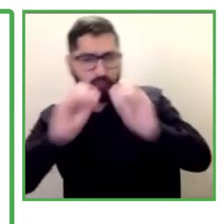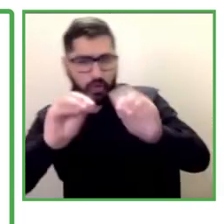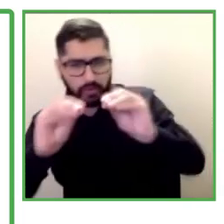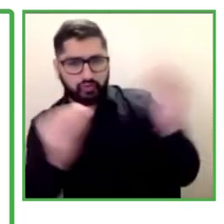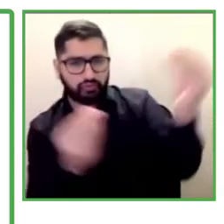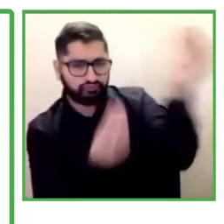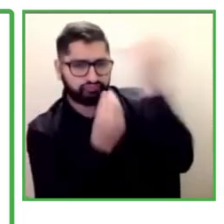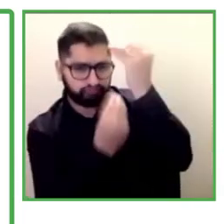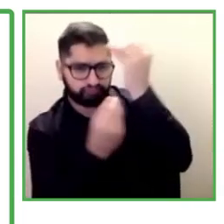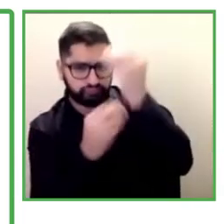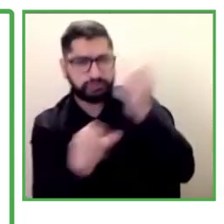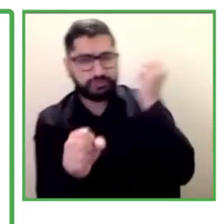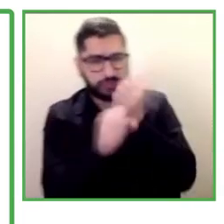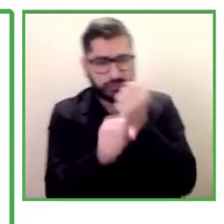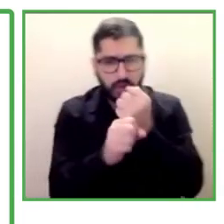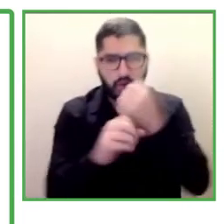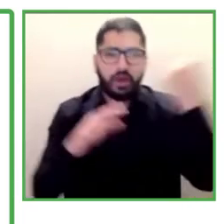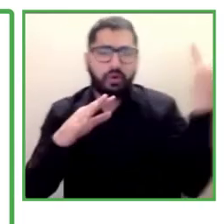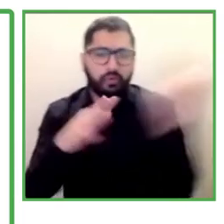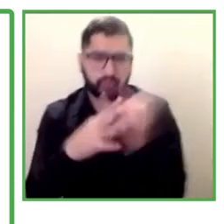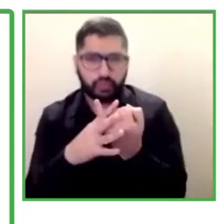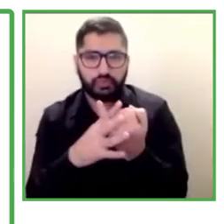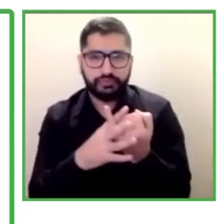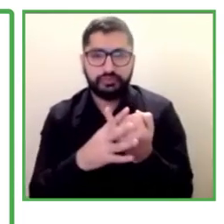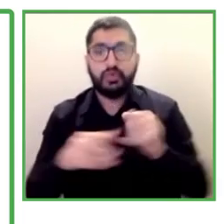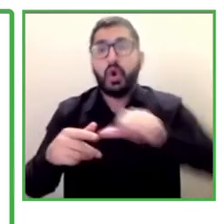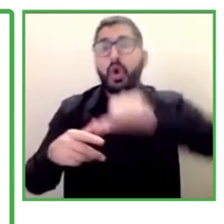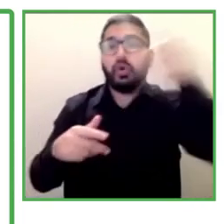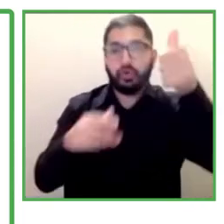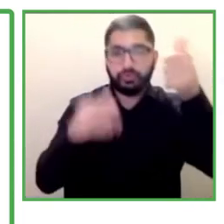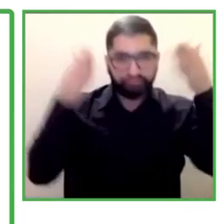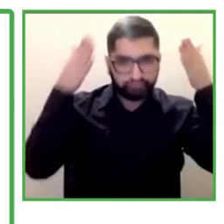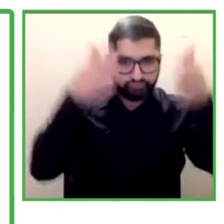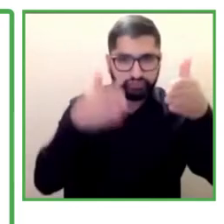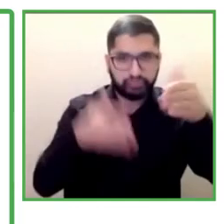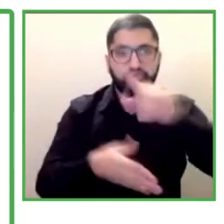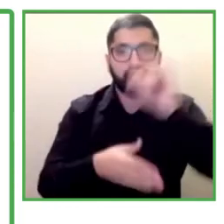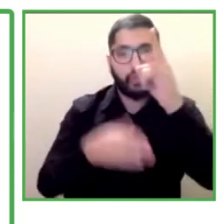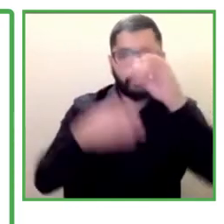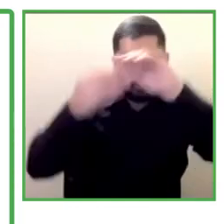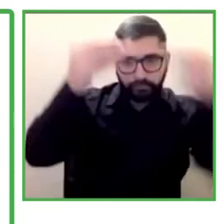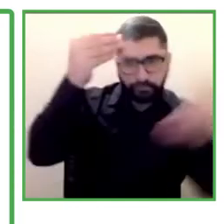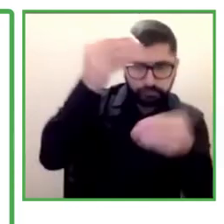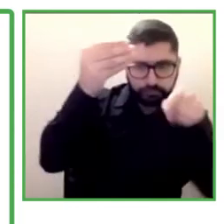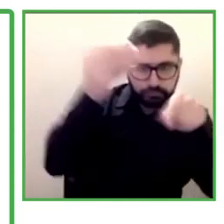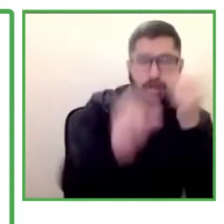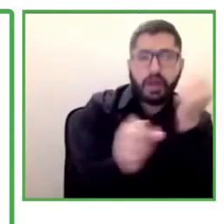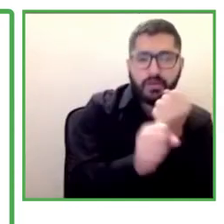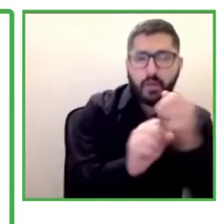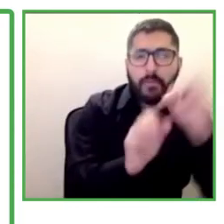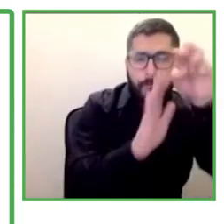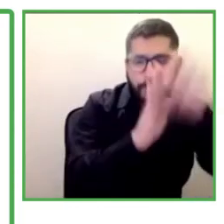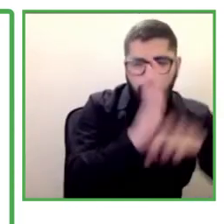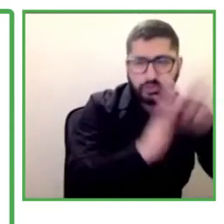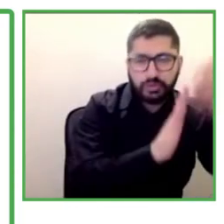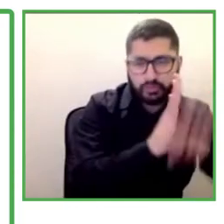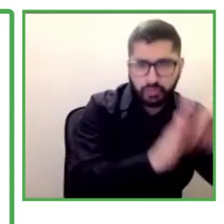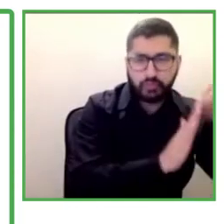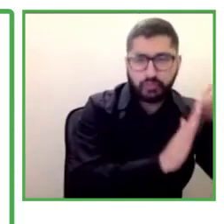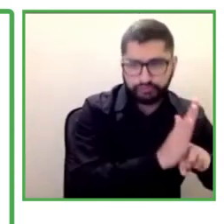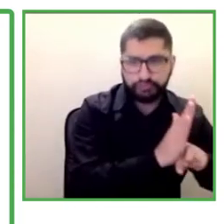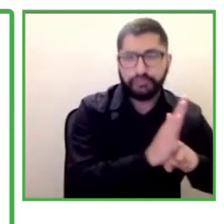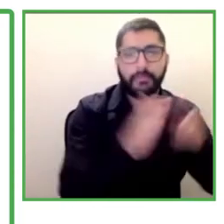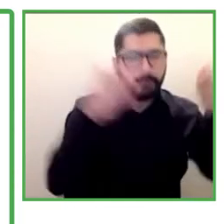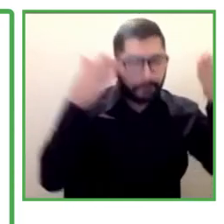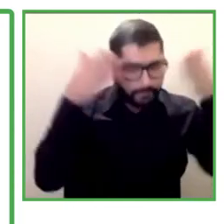another important point, which is a sub project of the project of the PACT here in